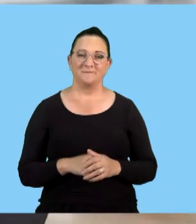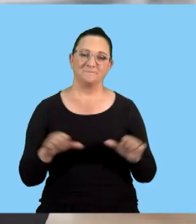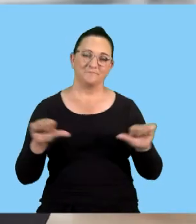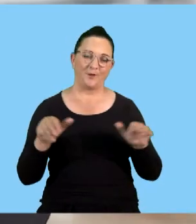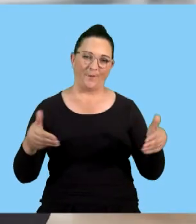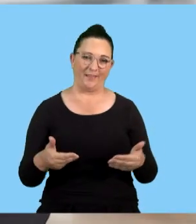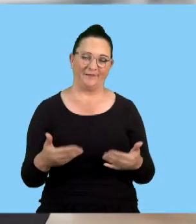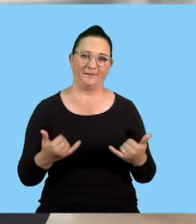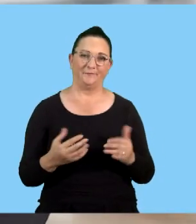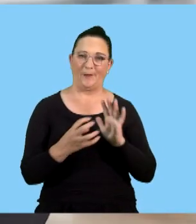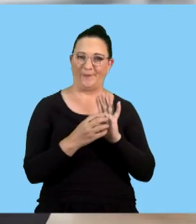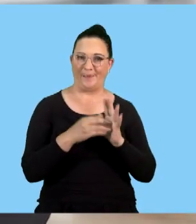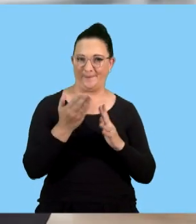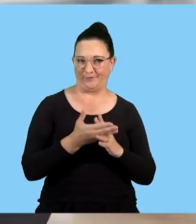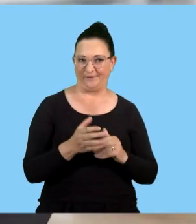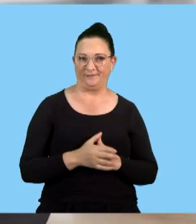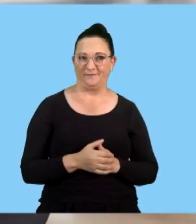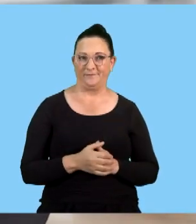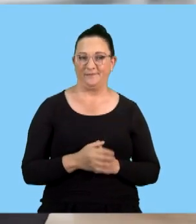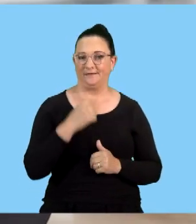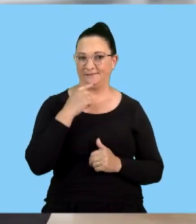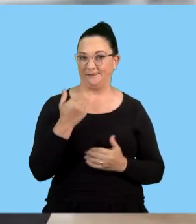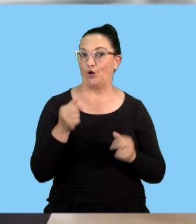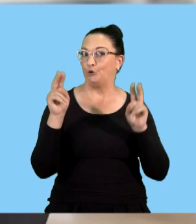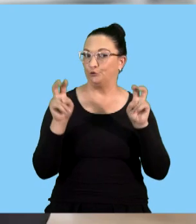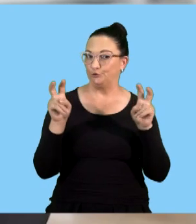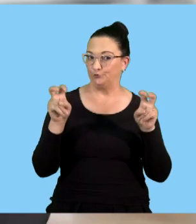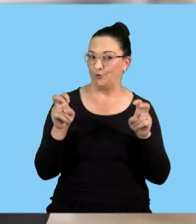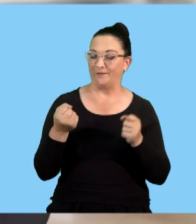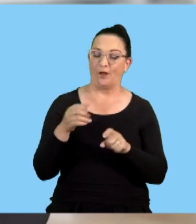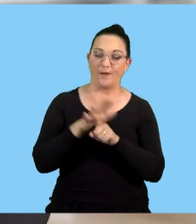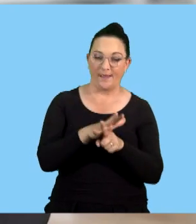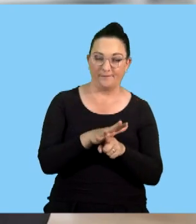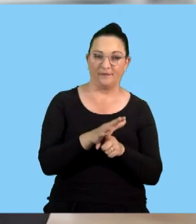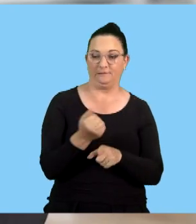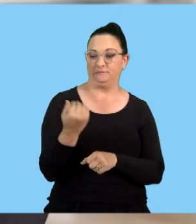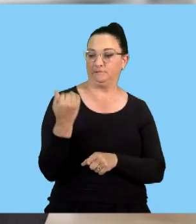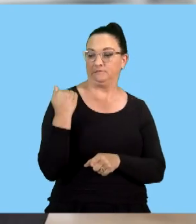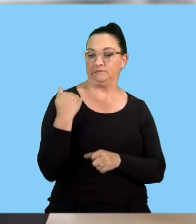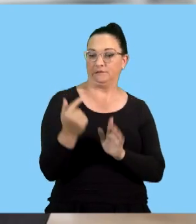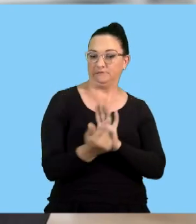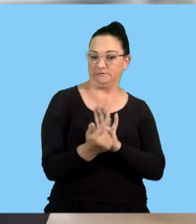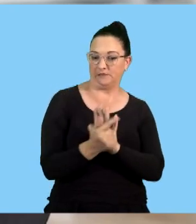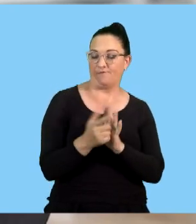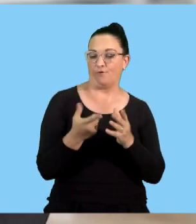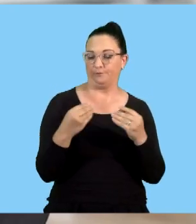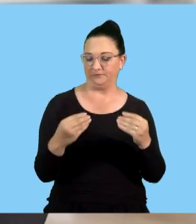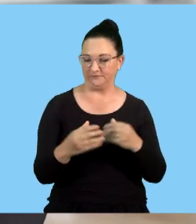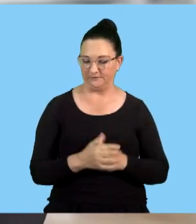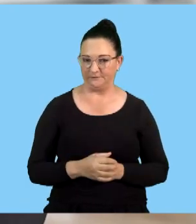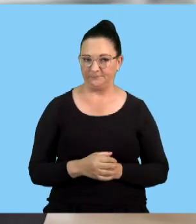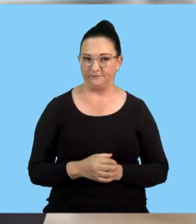Welcome back from an ad break. As mentioned, our topic was the impact of recent legislation on businesses.